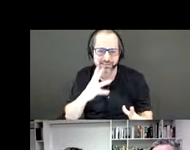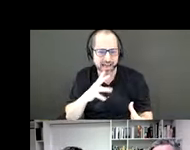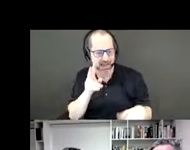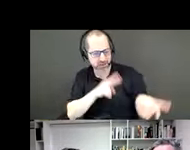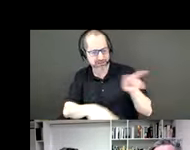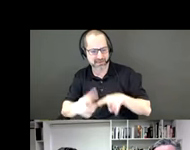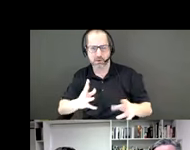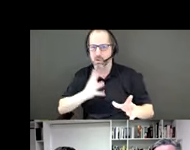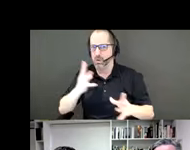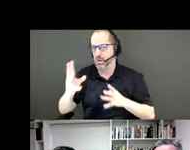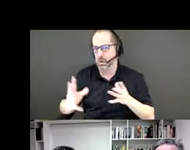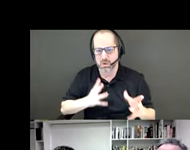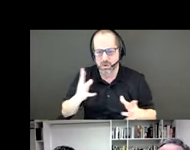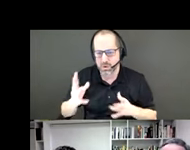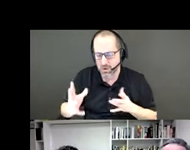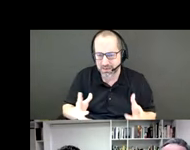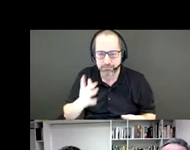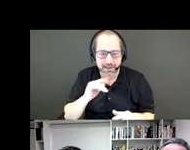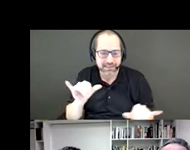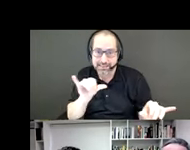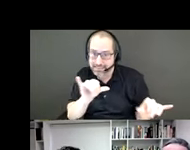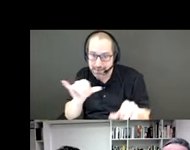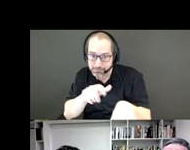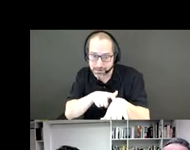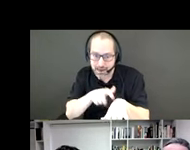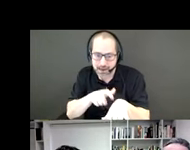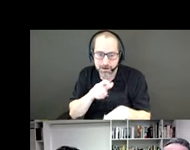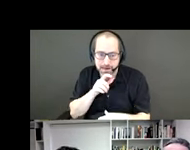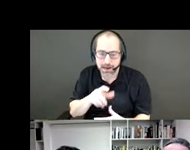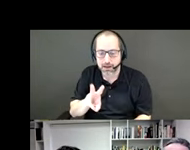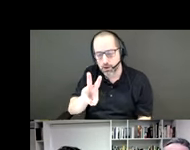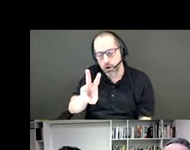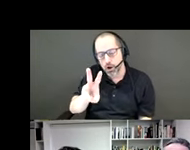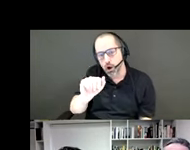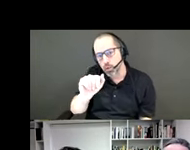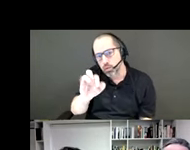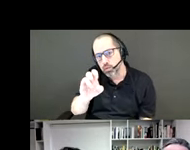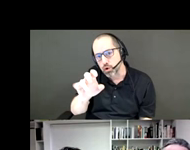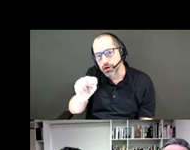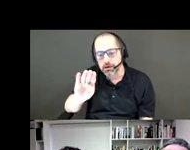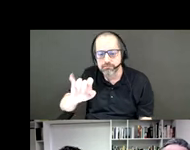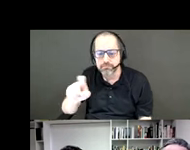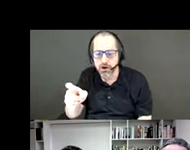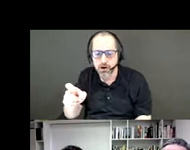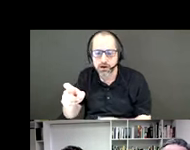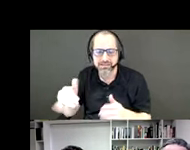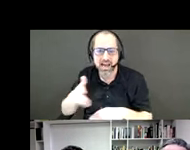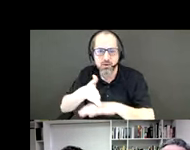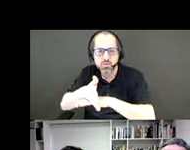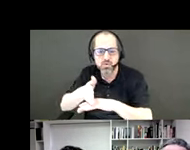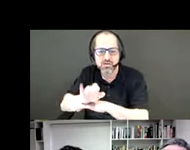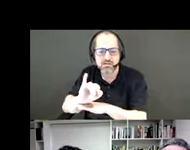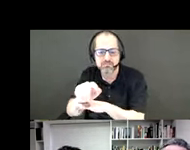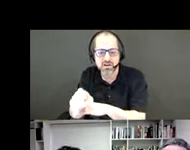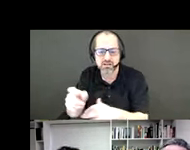And in the same era, there were the warden boxes, these transported exotic